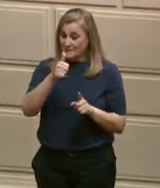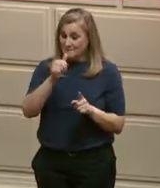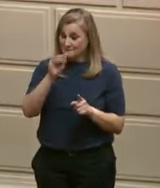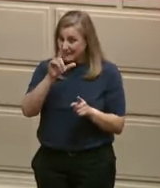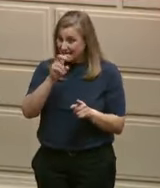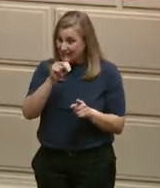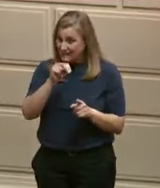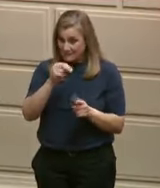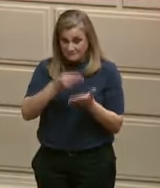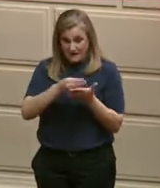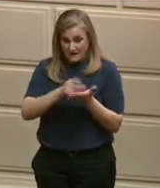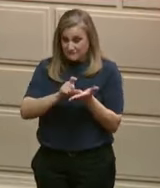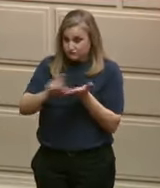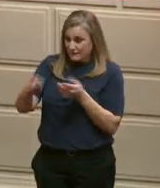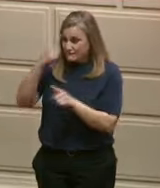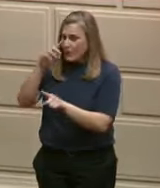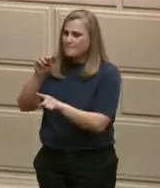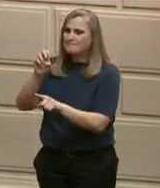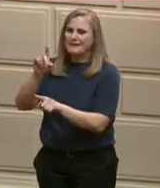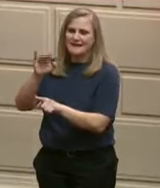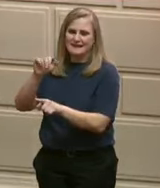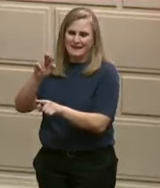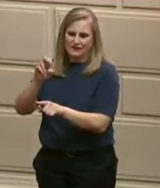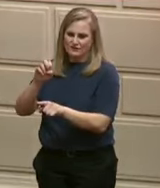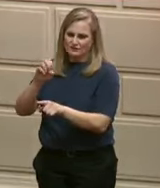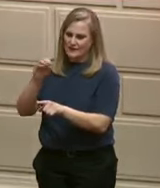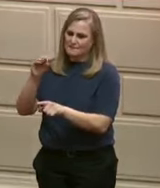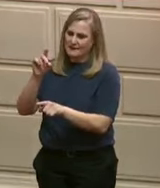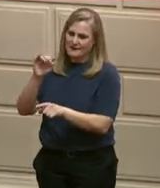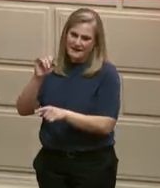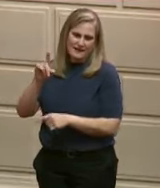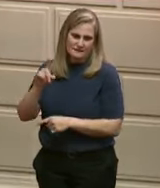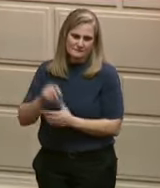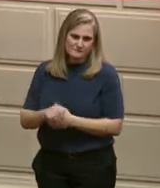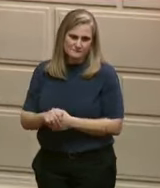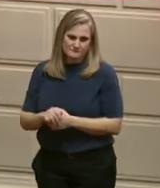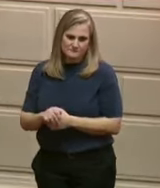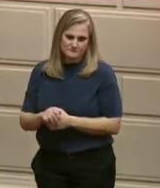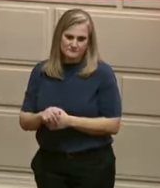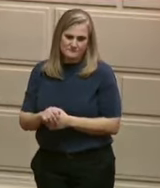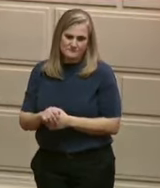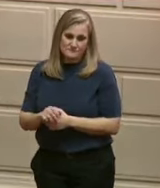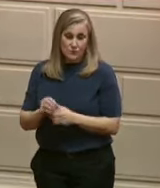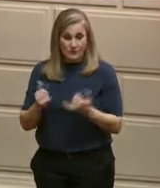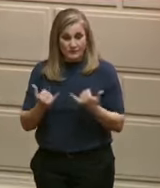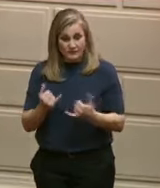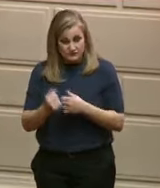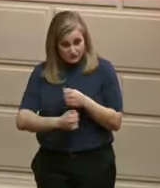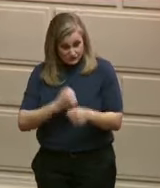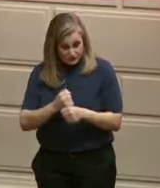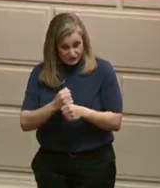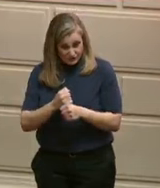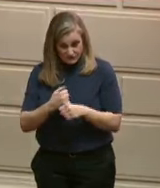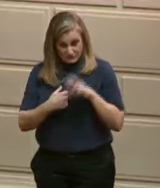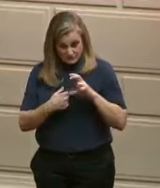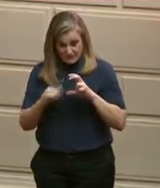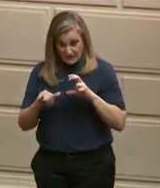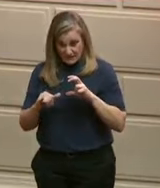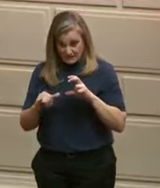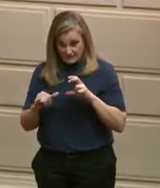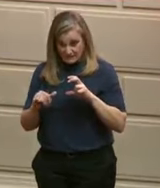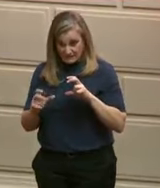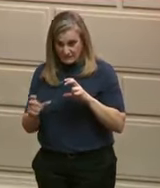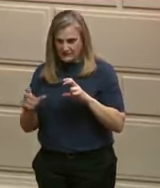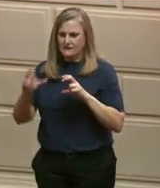will once again include crucial funding. Additionally, our budget will propose over $135